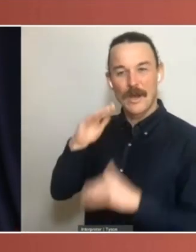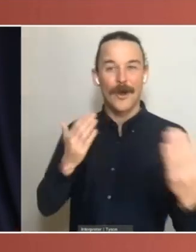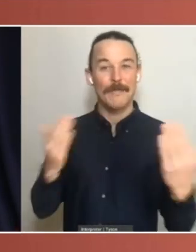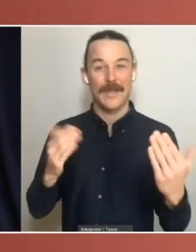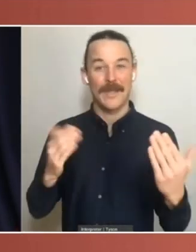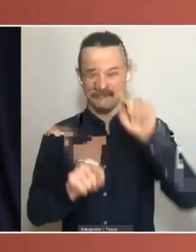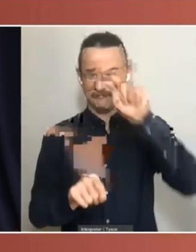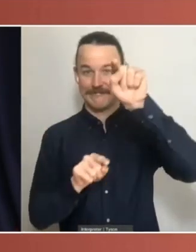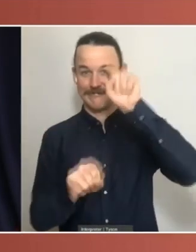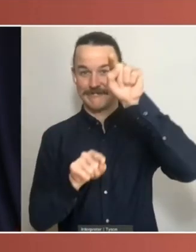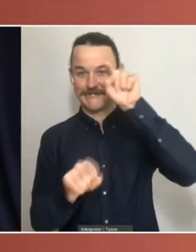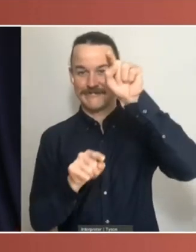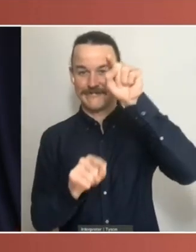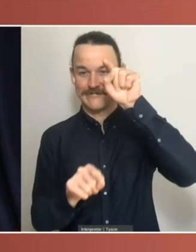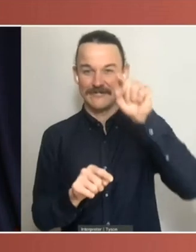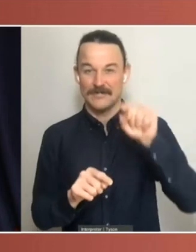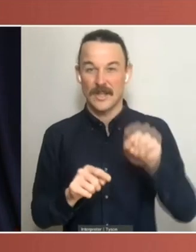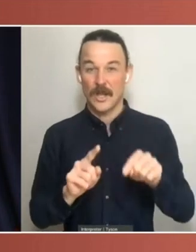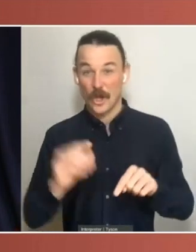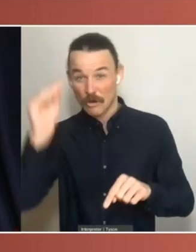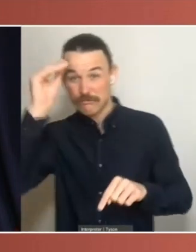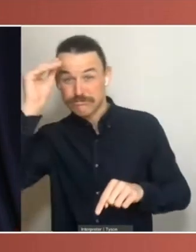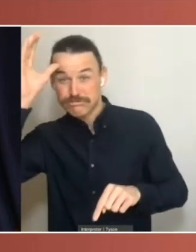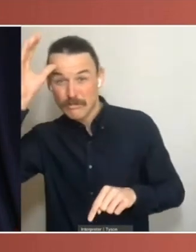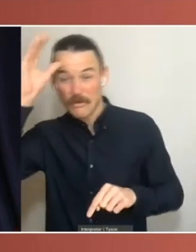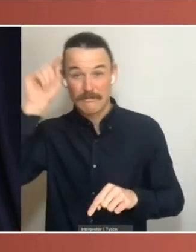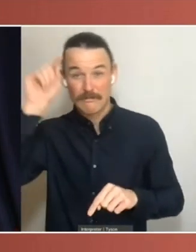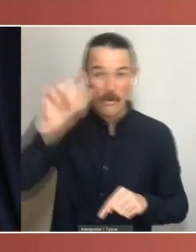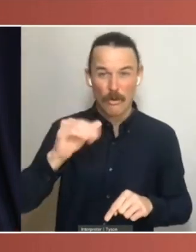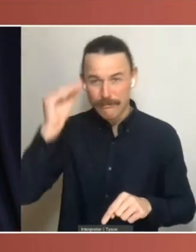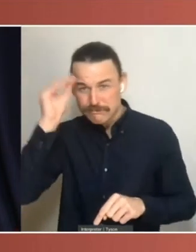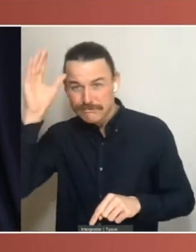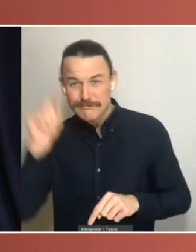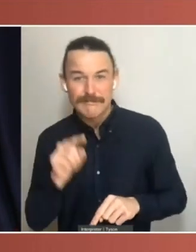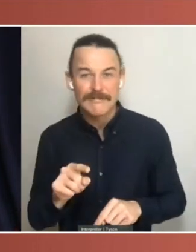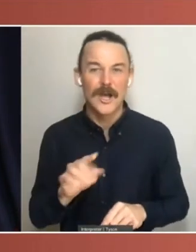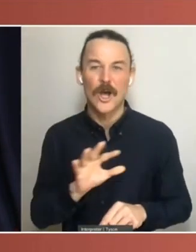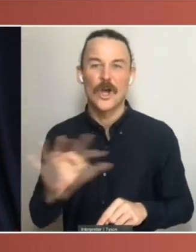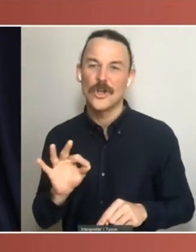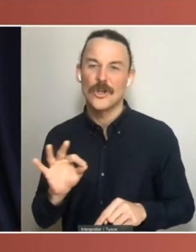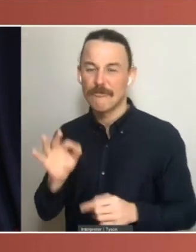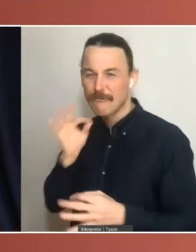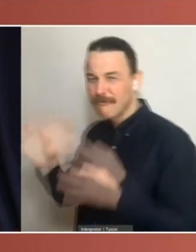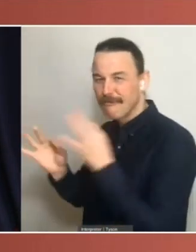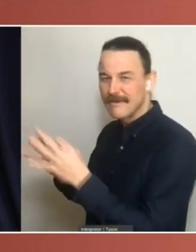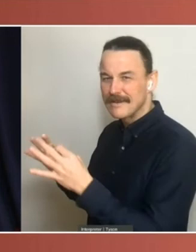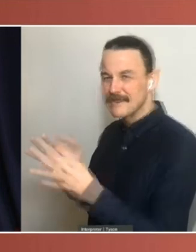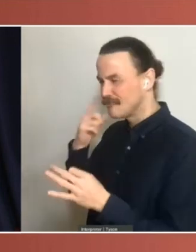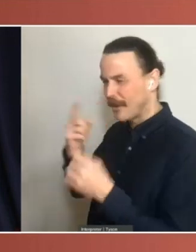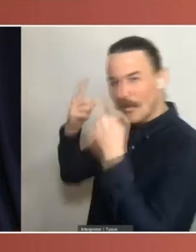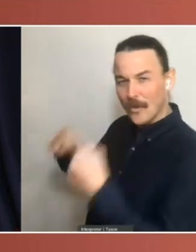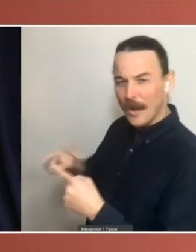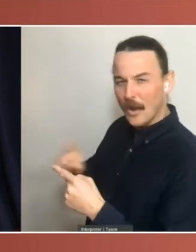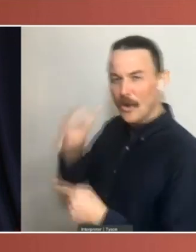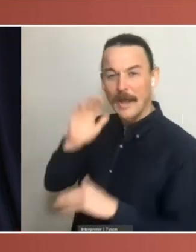a kind of overall test of people's familiarity with government as a whole and how it works. So that would be